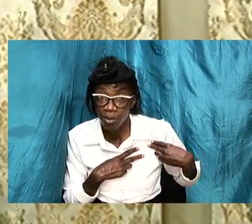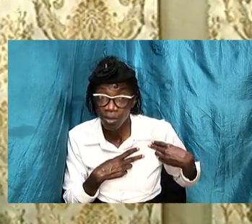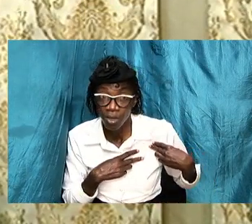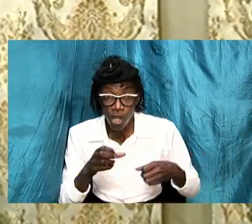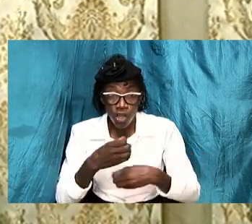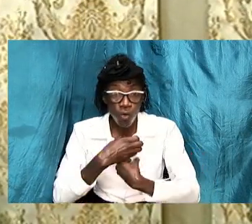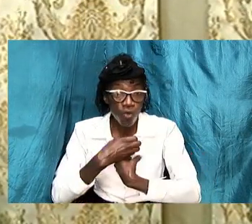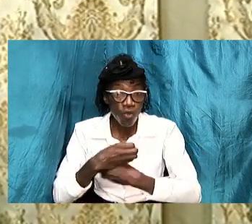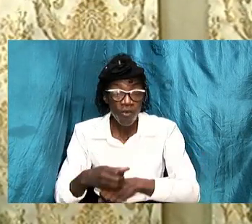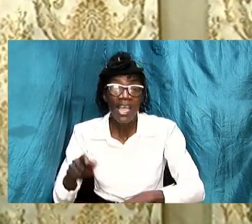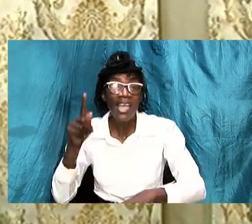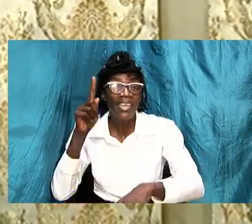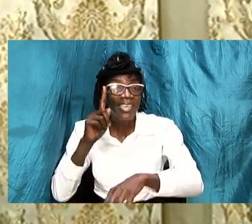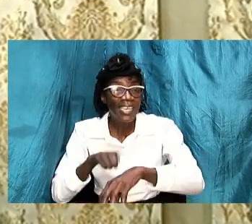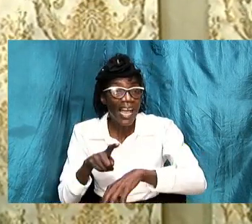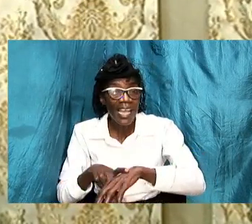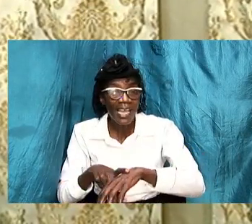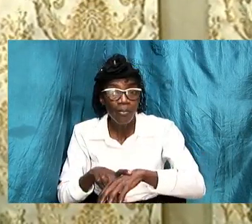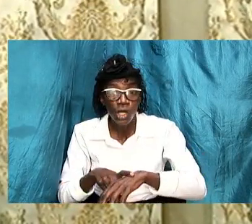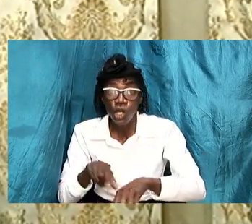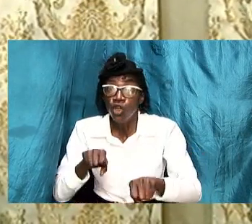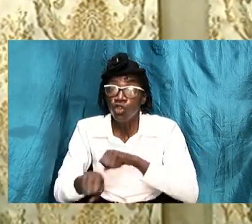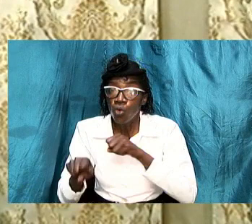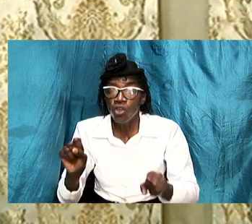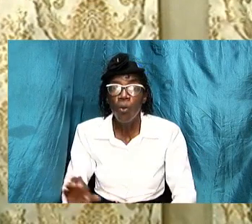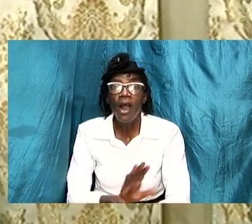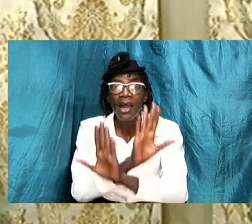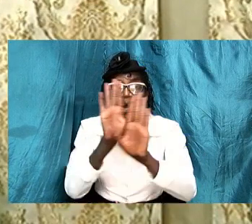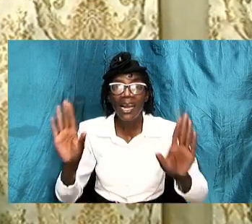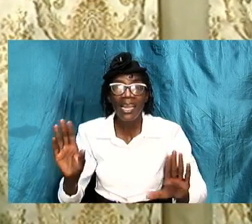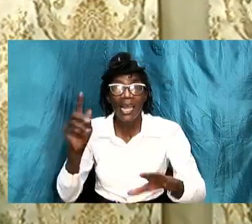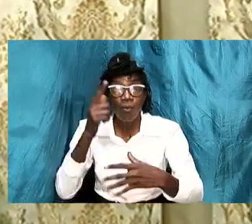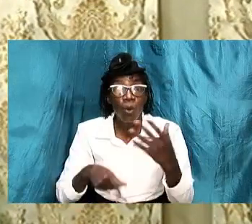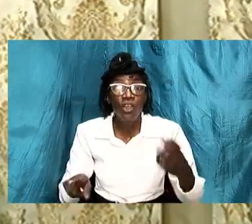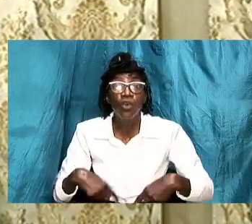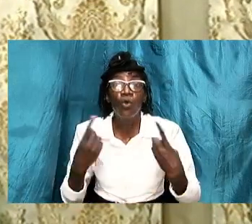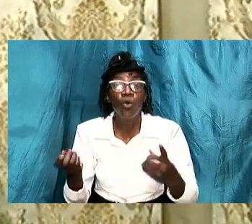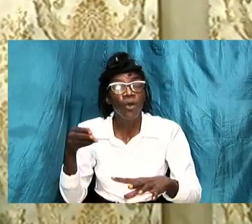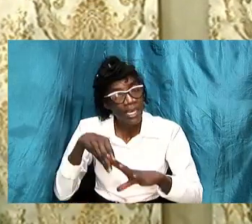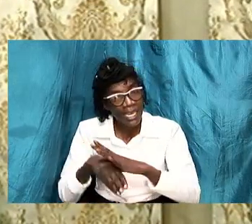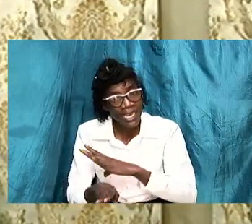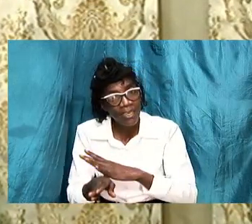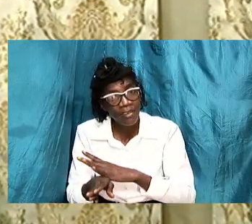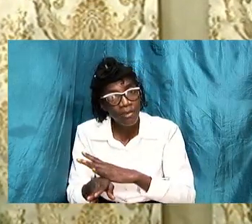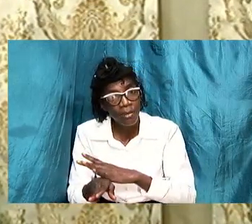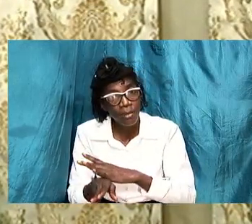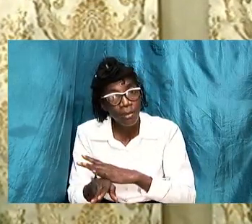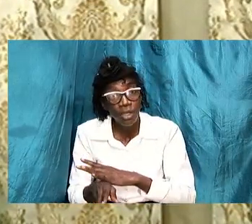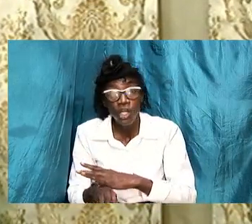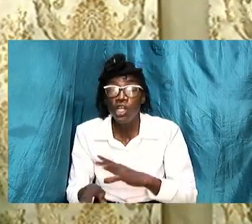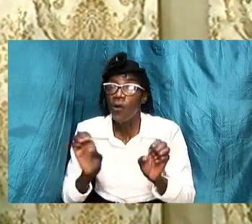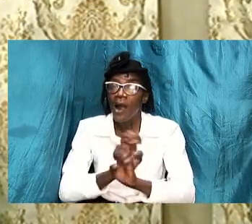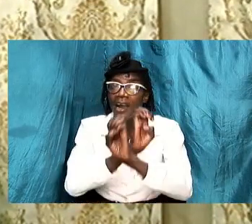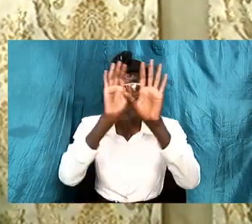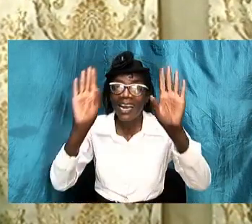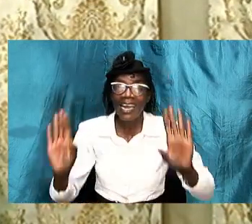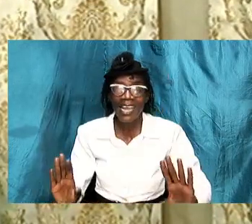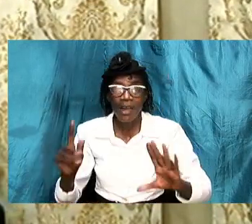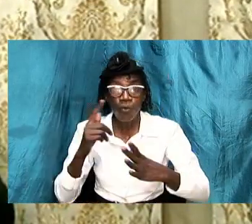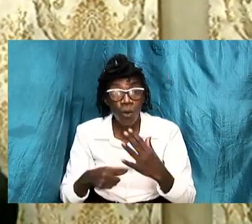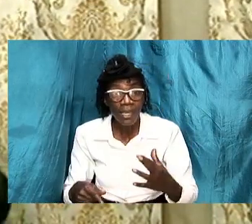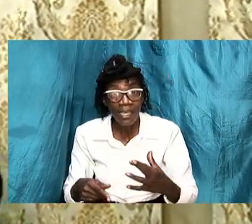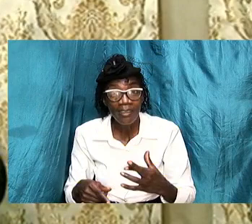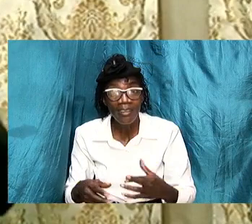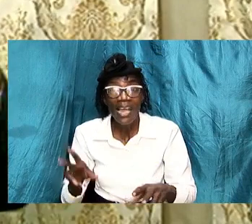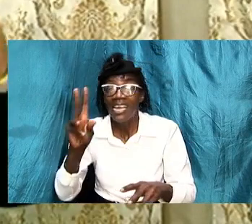term so that we are clear on what it is that we are going into we are clear on what is the thing that are required and we are clear